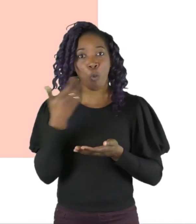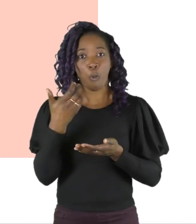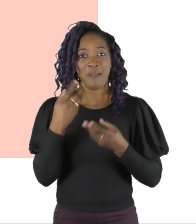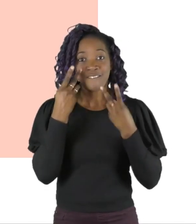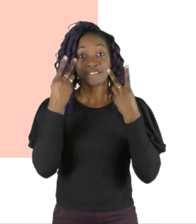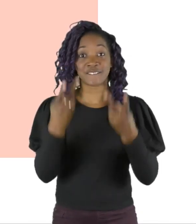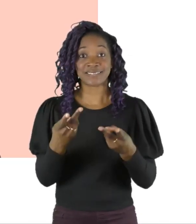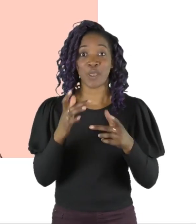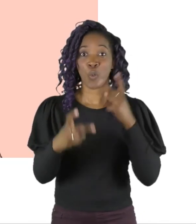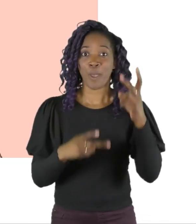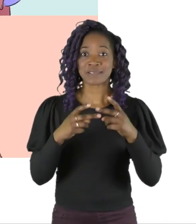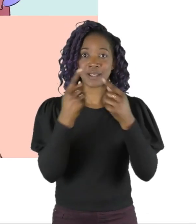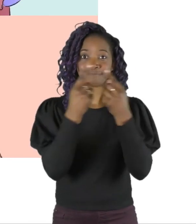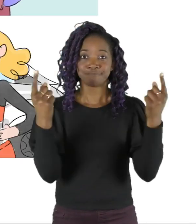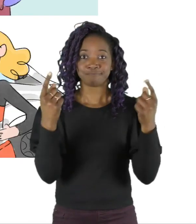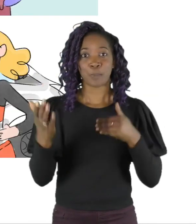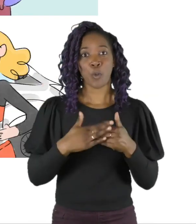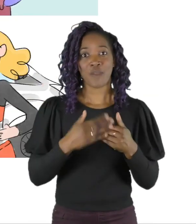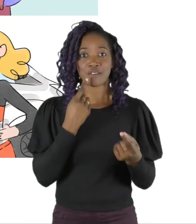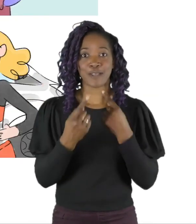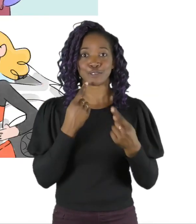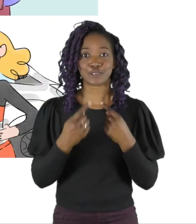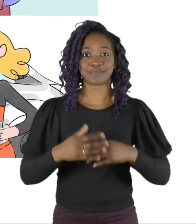Visit cadentgas.com for more information.